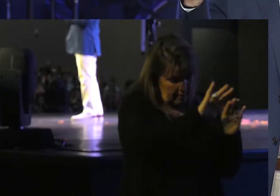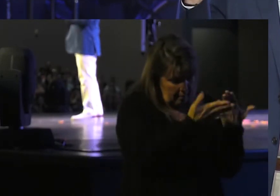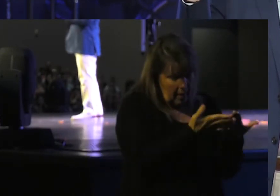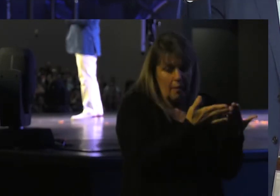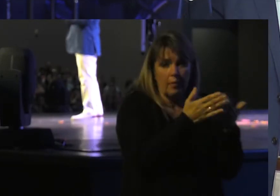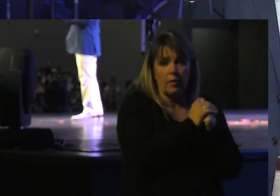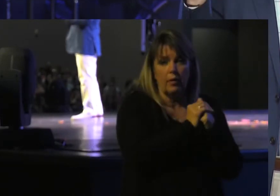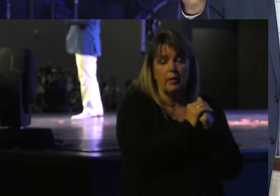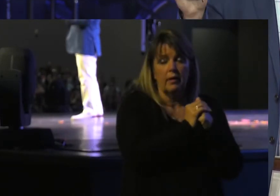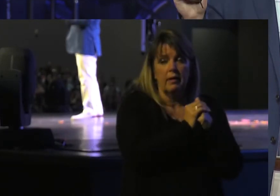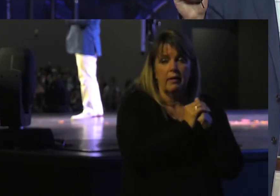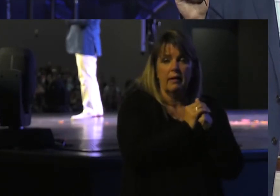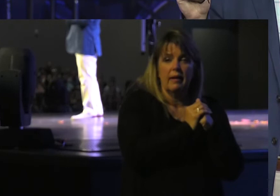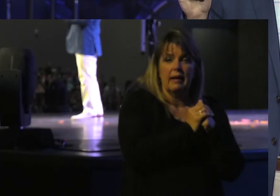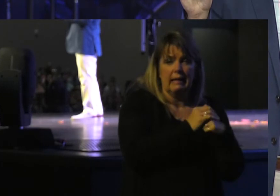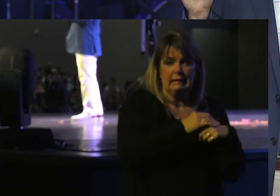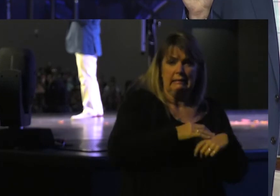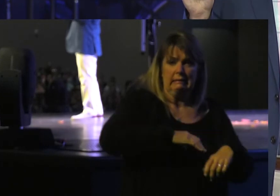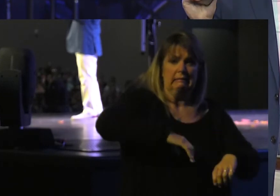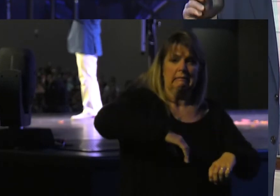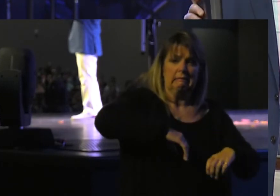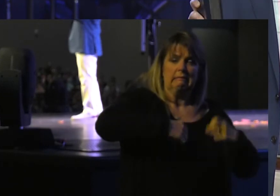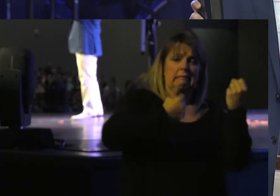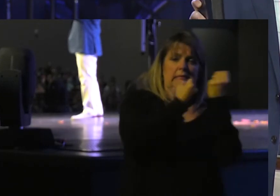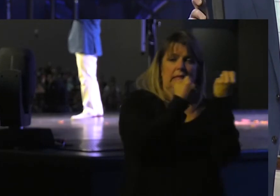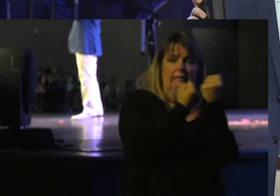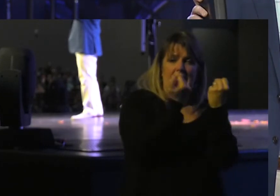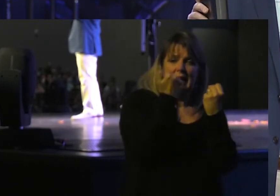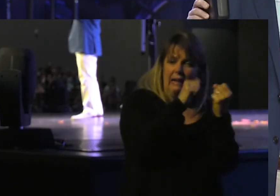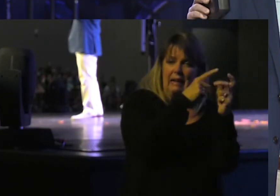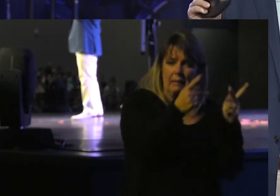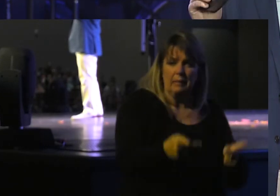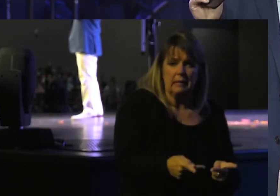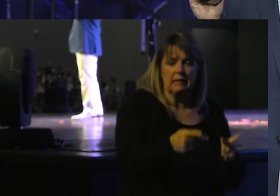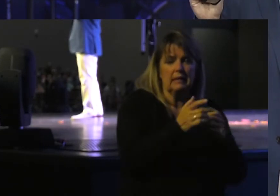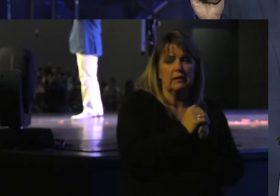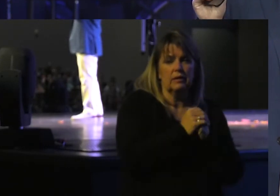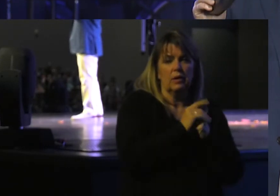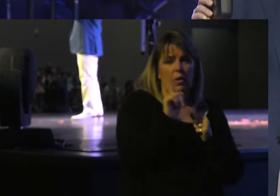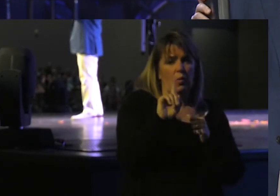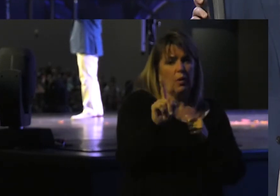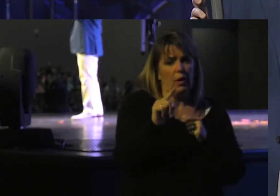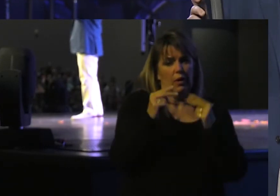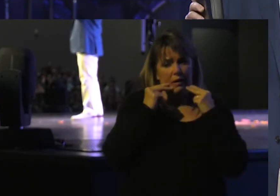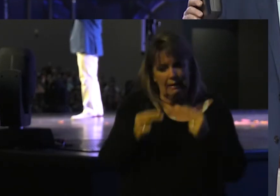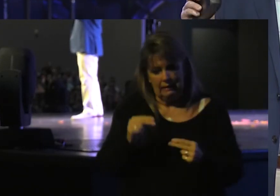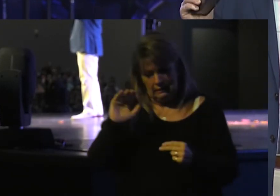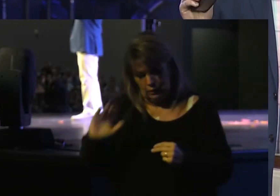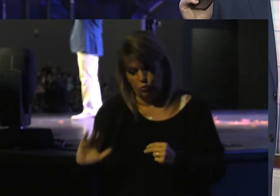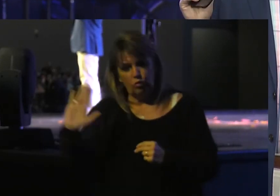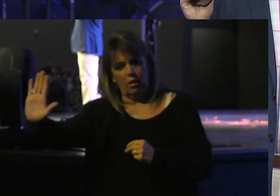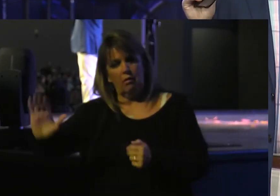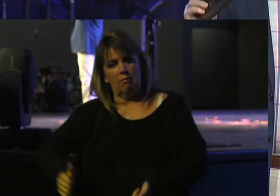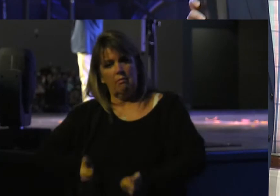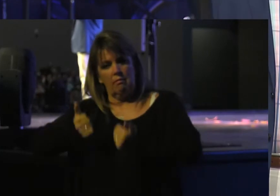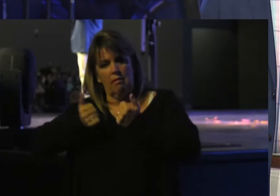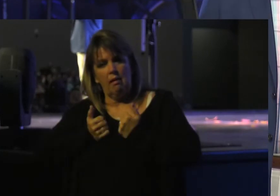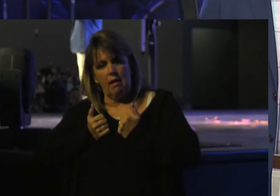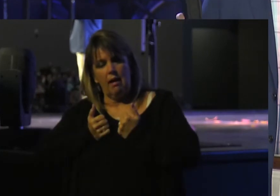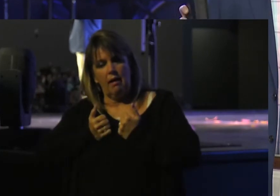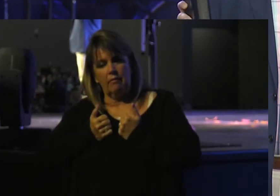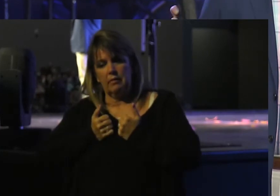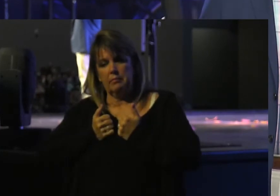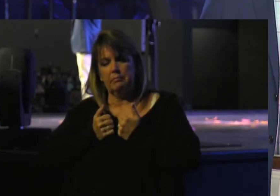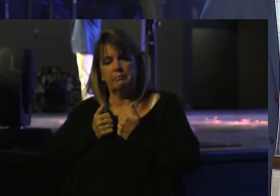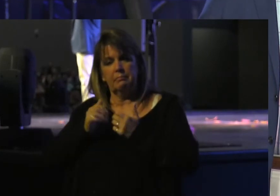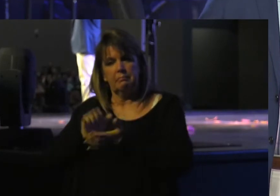And Ever Defend Any Position Where An Innocent Child's Lives Can Be Snuffed Out